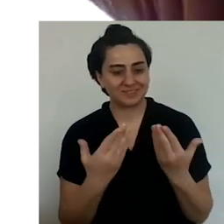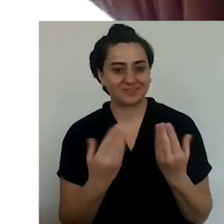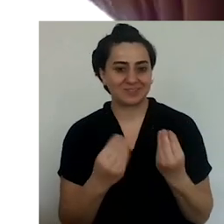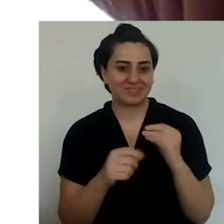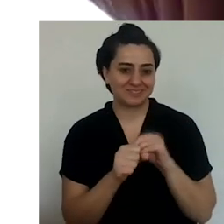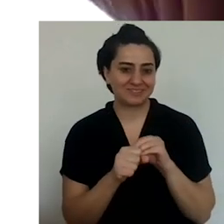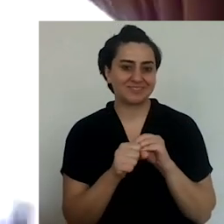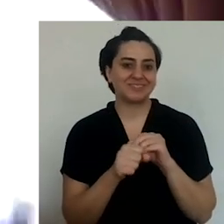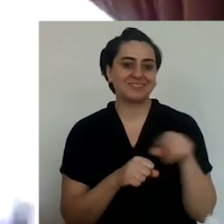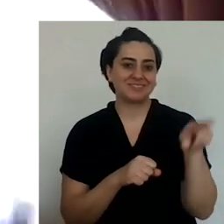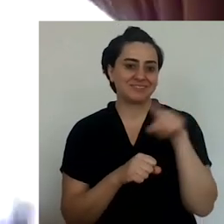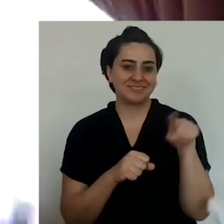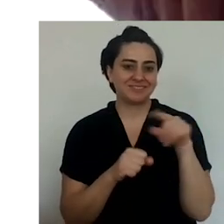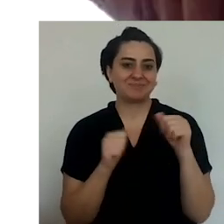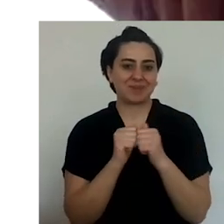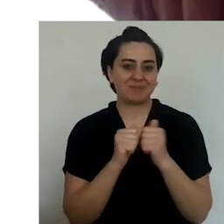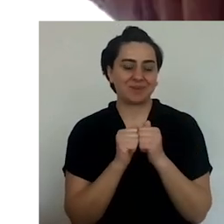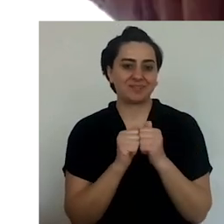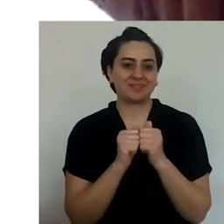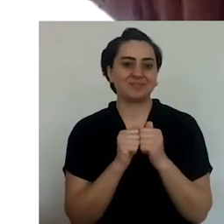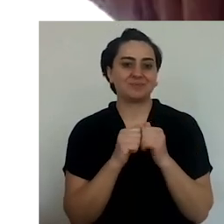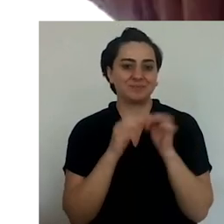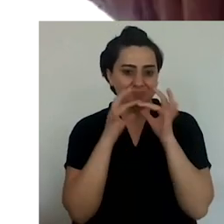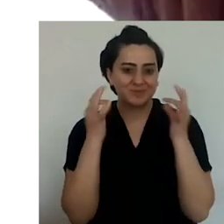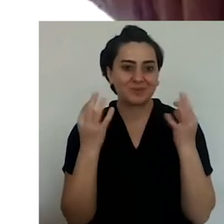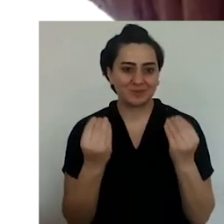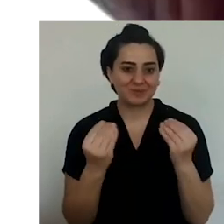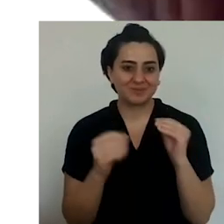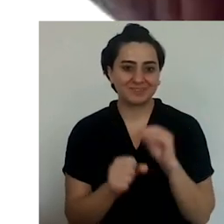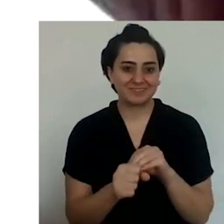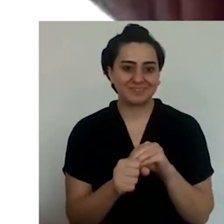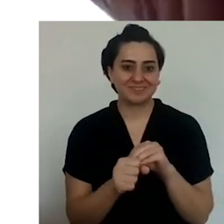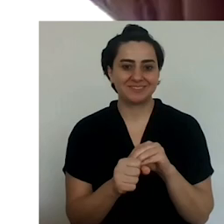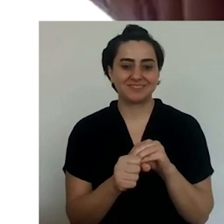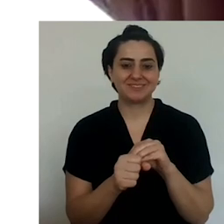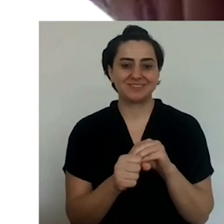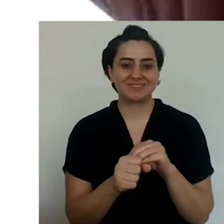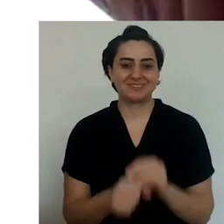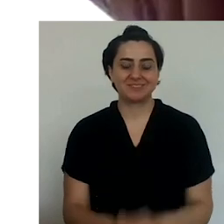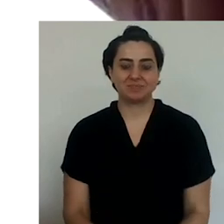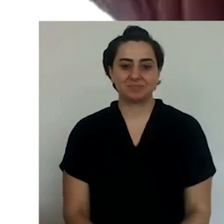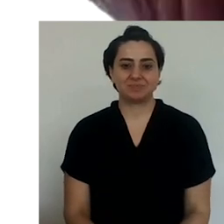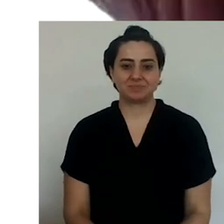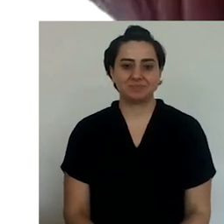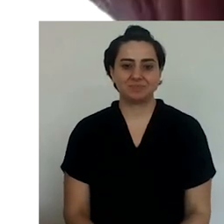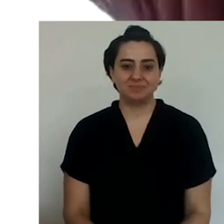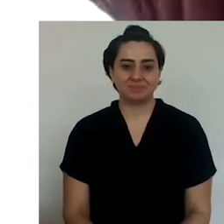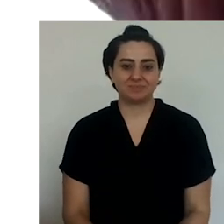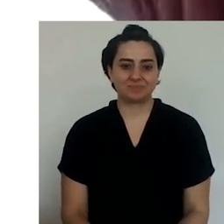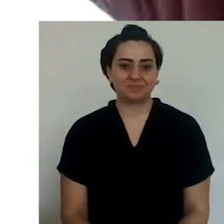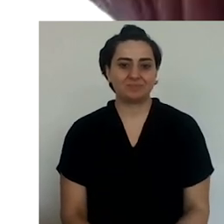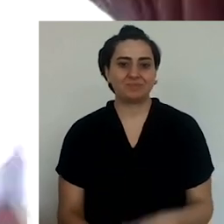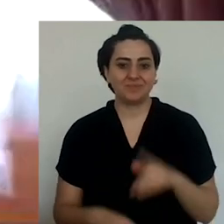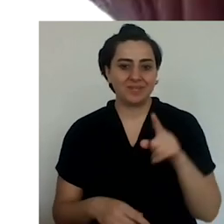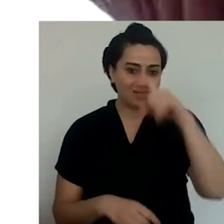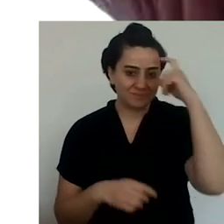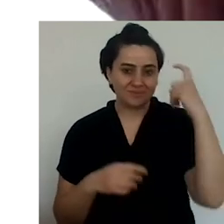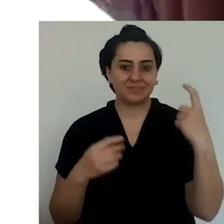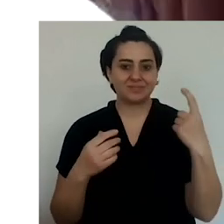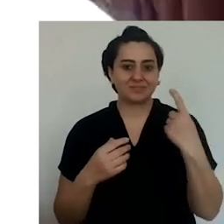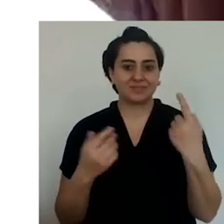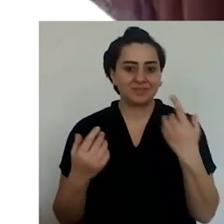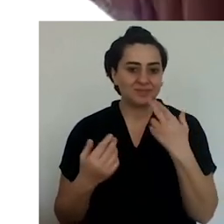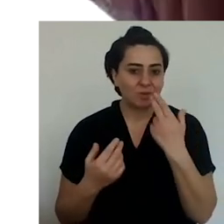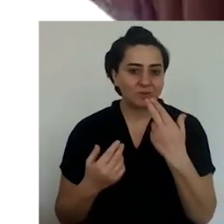well. And that's why I'm a very happy mother. Thank you very much for your kind words. We grow with you.